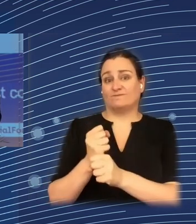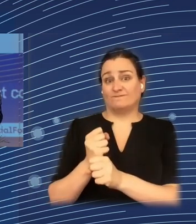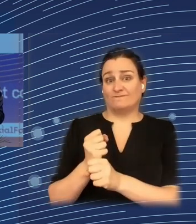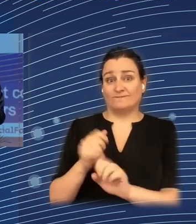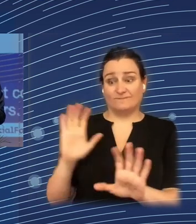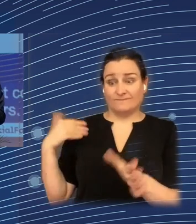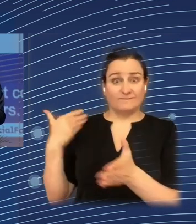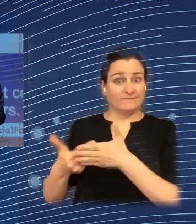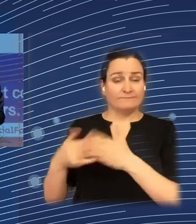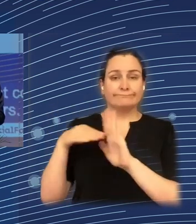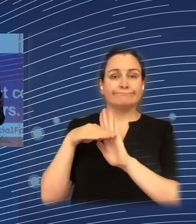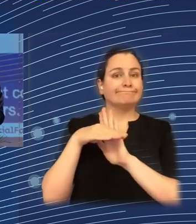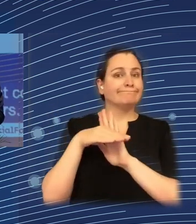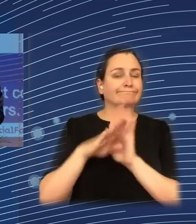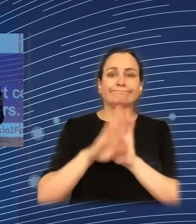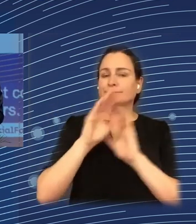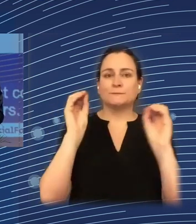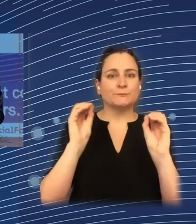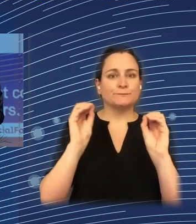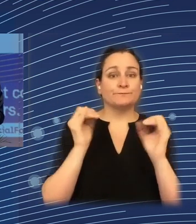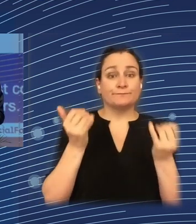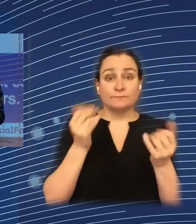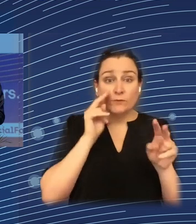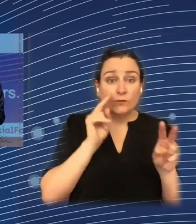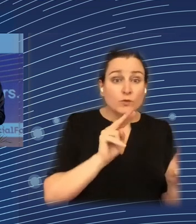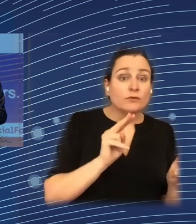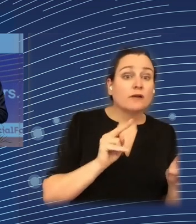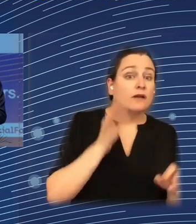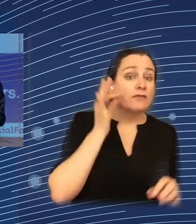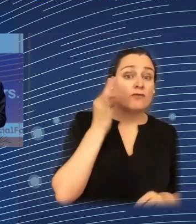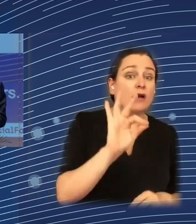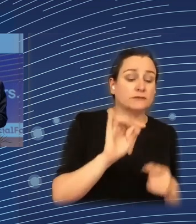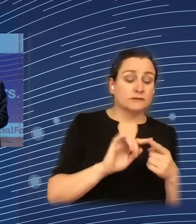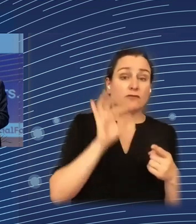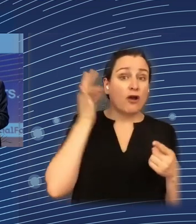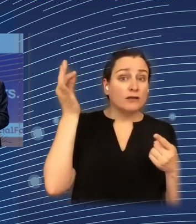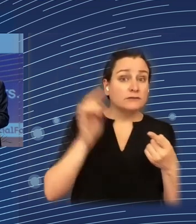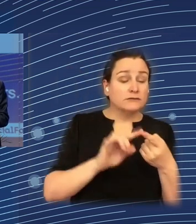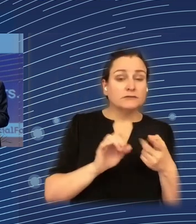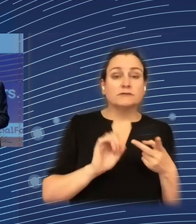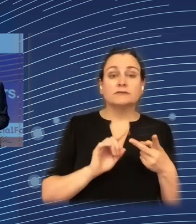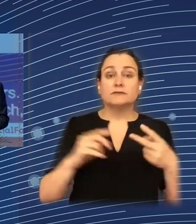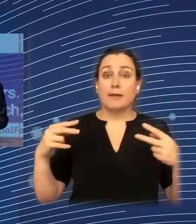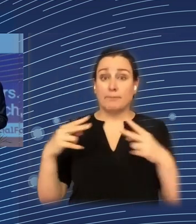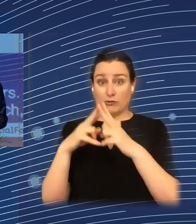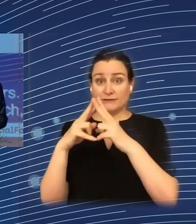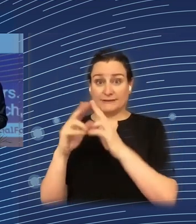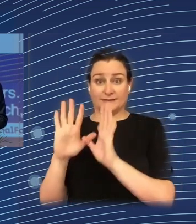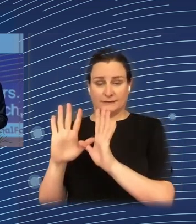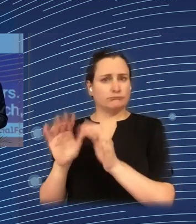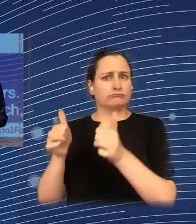And now look at France, look at Paris, which is not trapped, and look at the whole surrounding